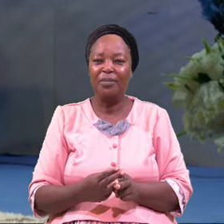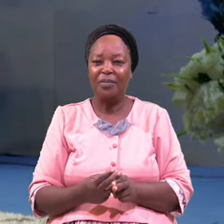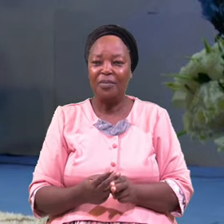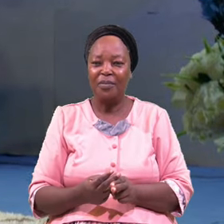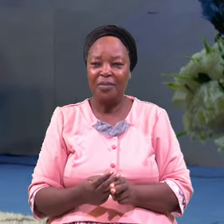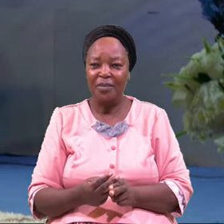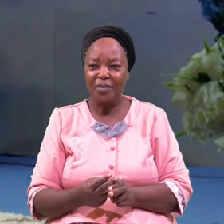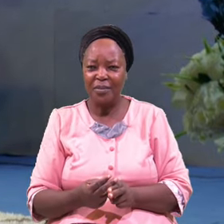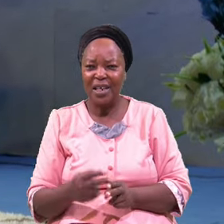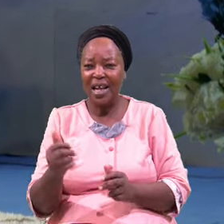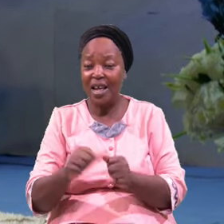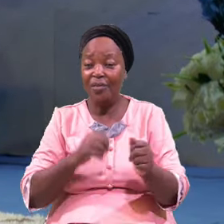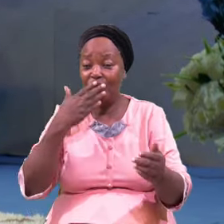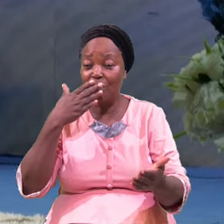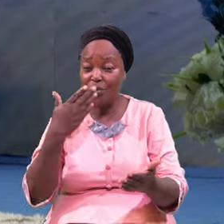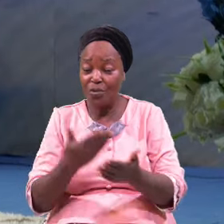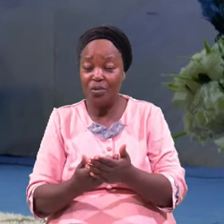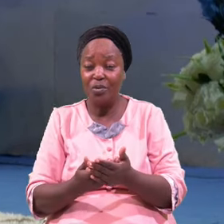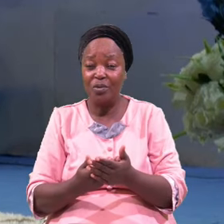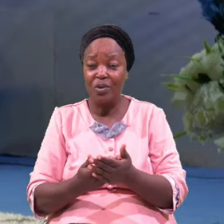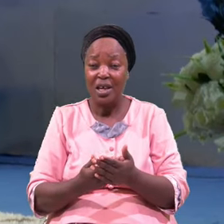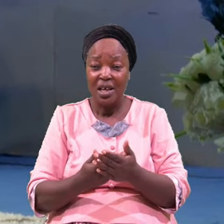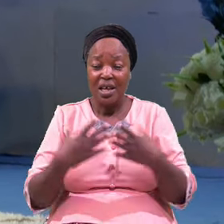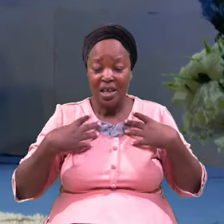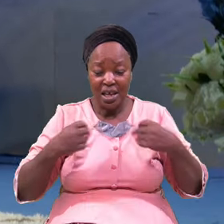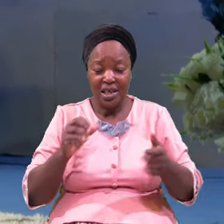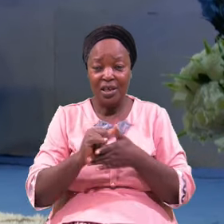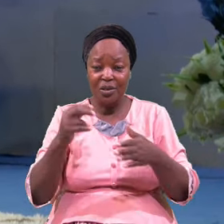Every Good Healing You Need Comes Tonight